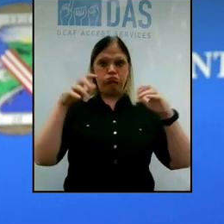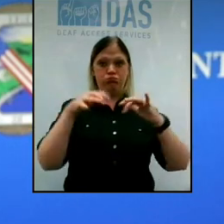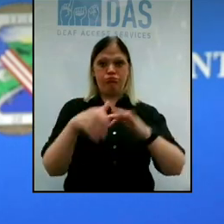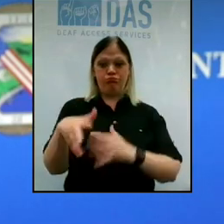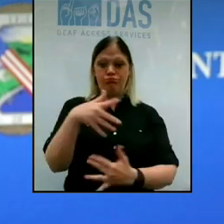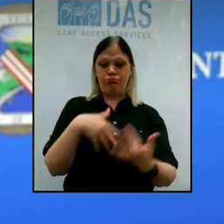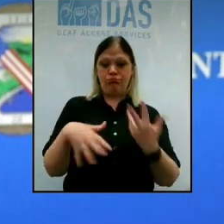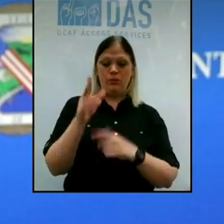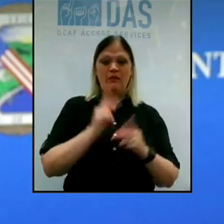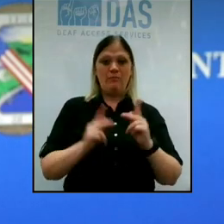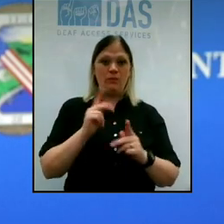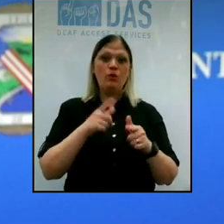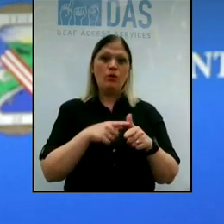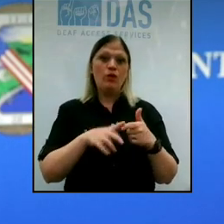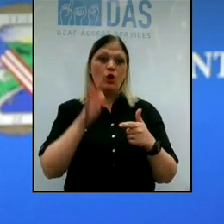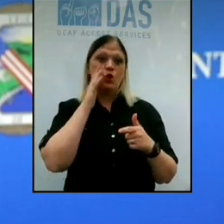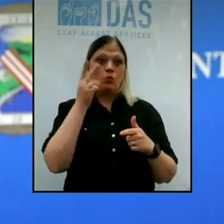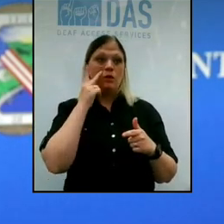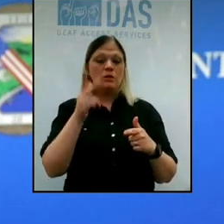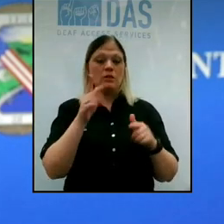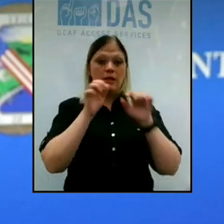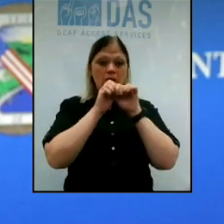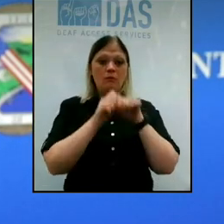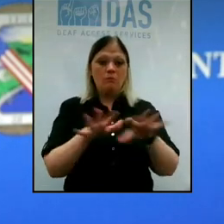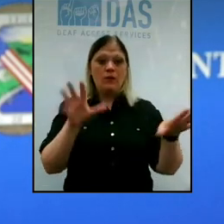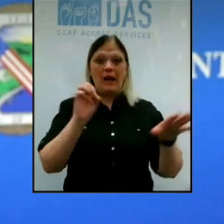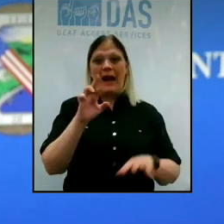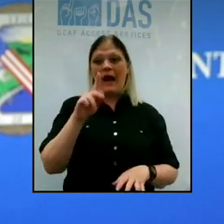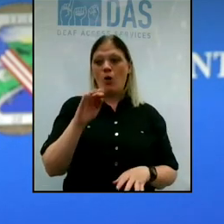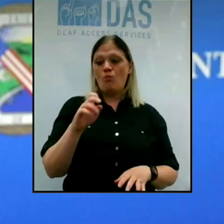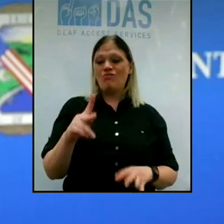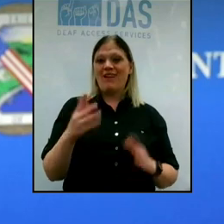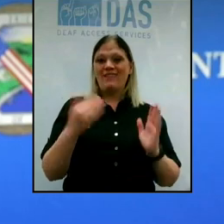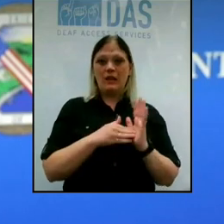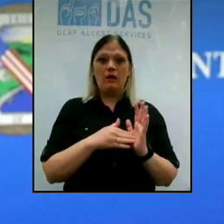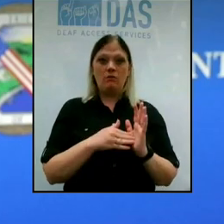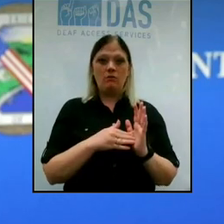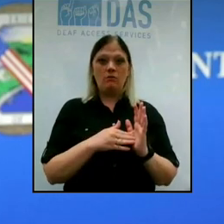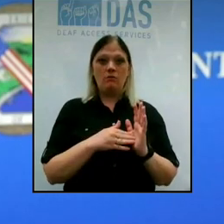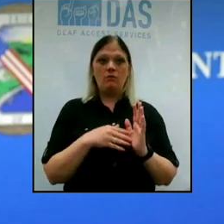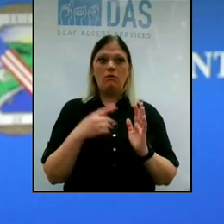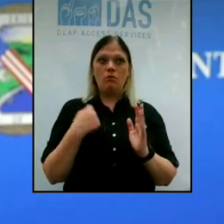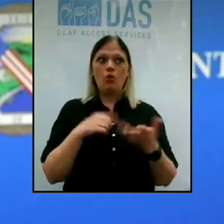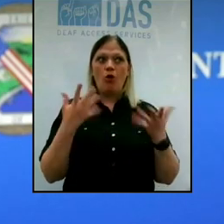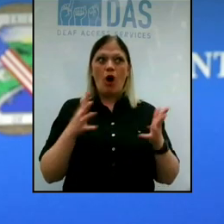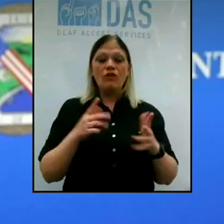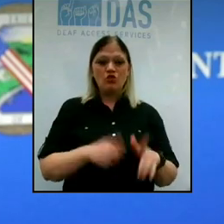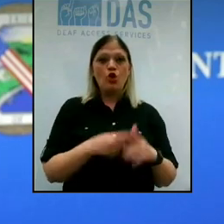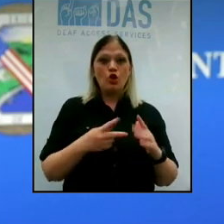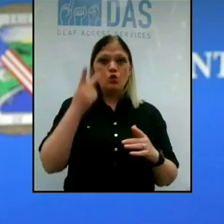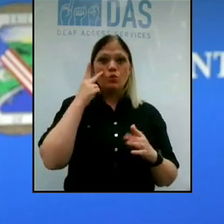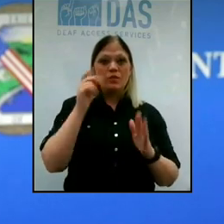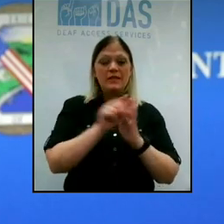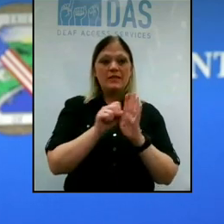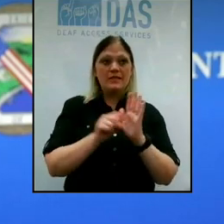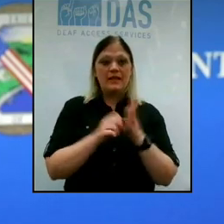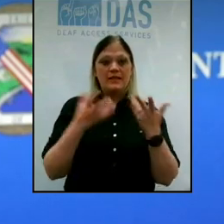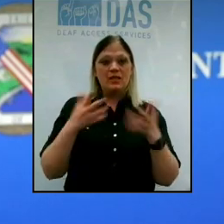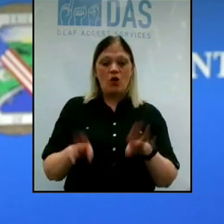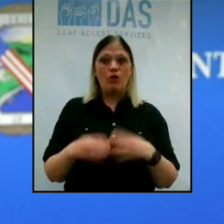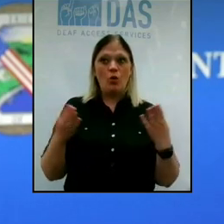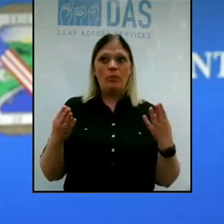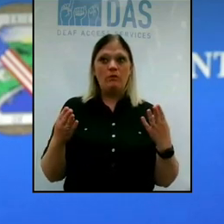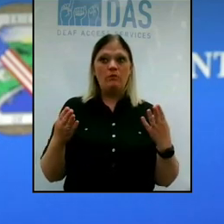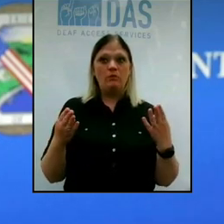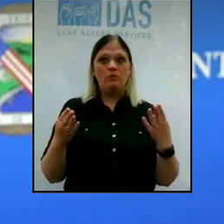then we will see another outbreak of COVID-19. You know, we're already starting to see this in states that have opened up. We're seeing,